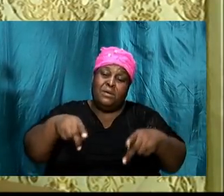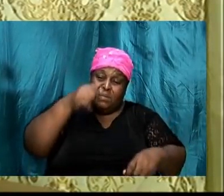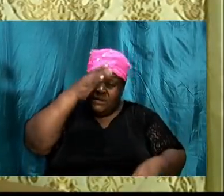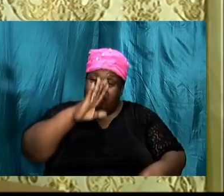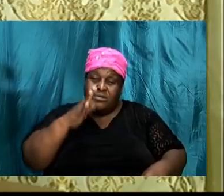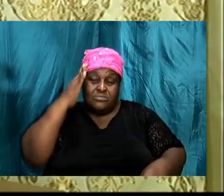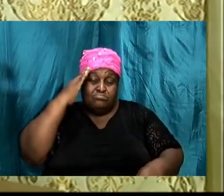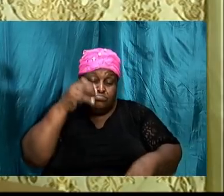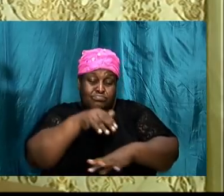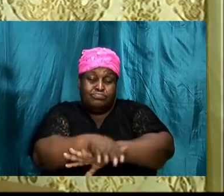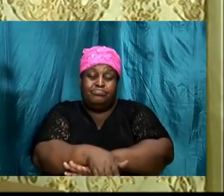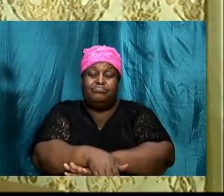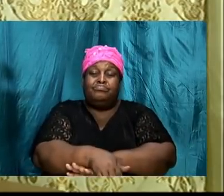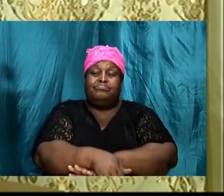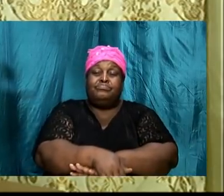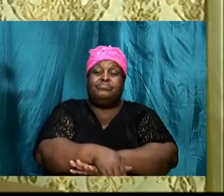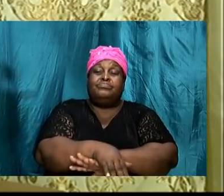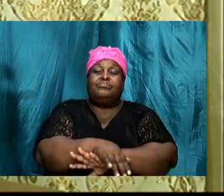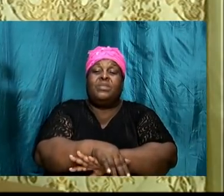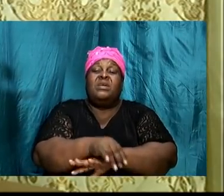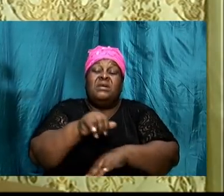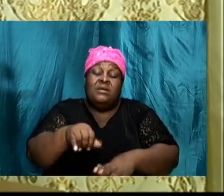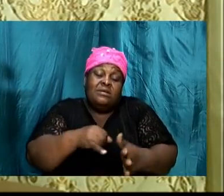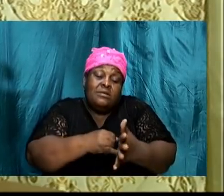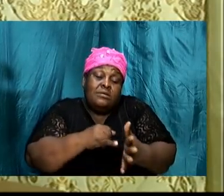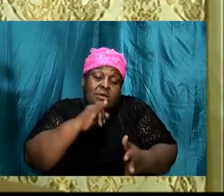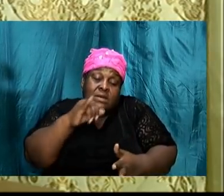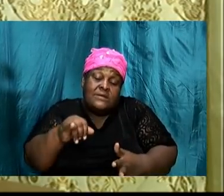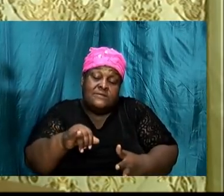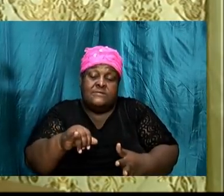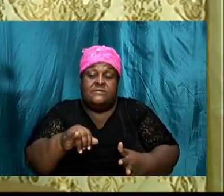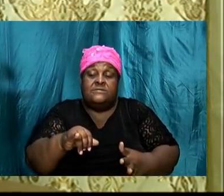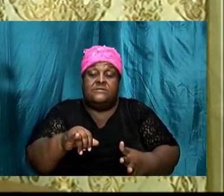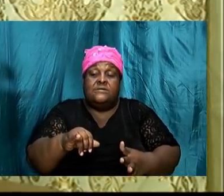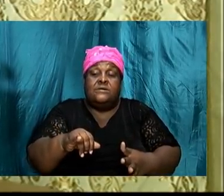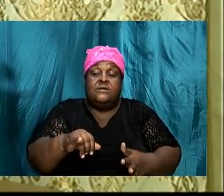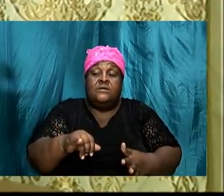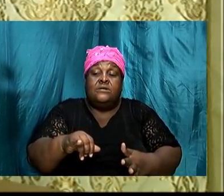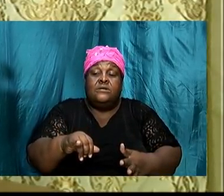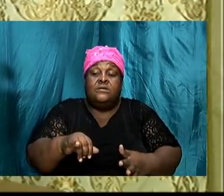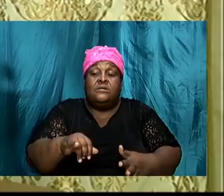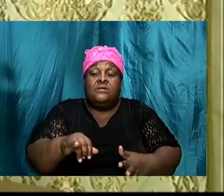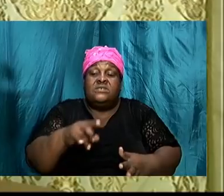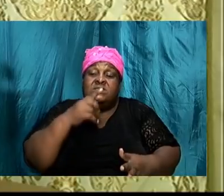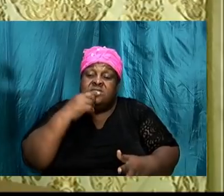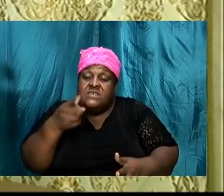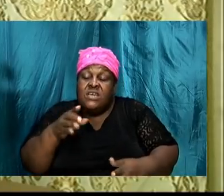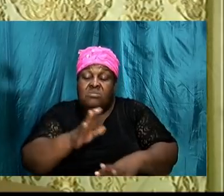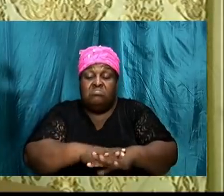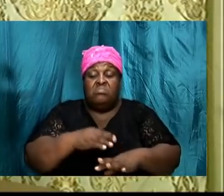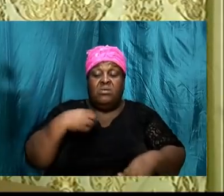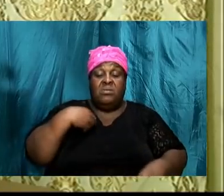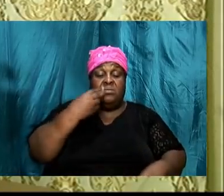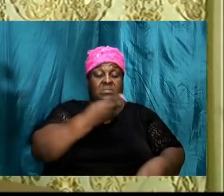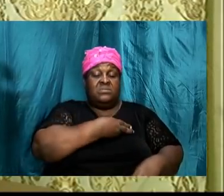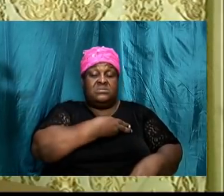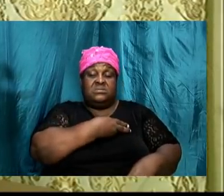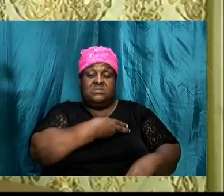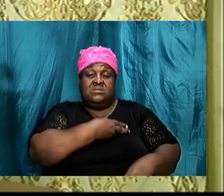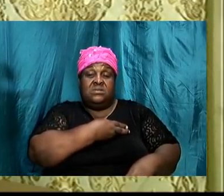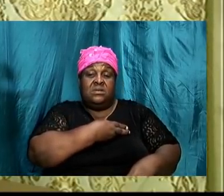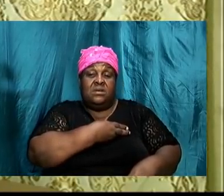tonight, that it is incumbent on us, that we